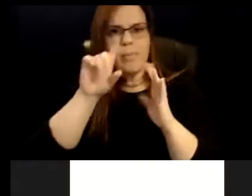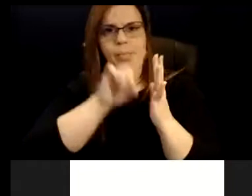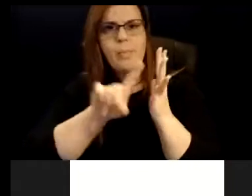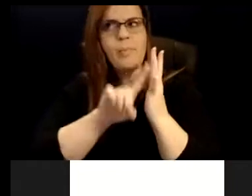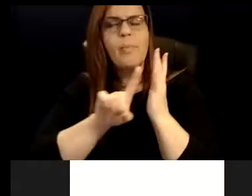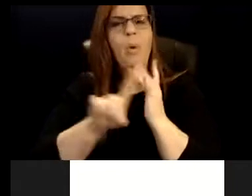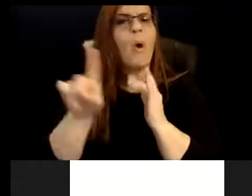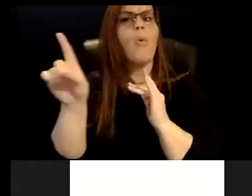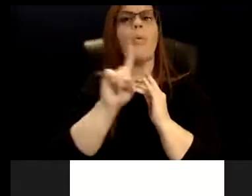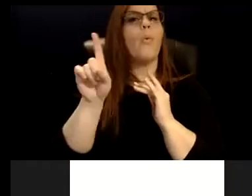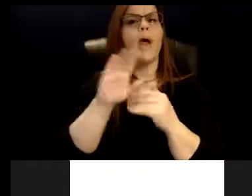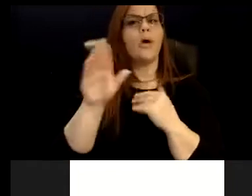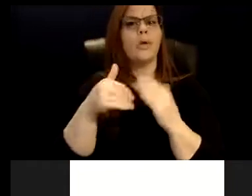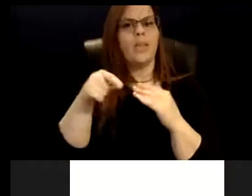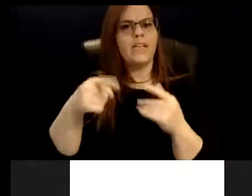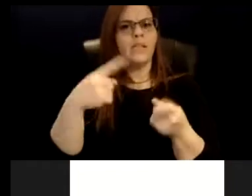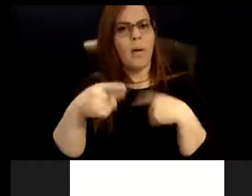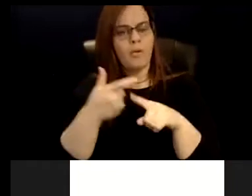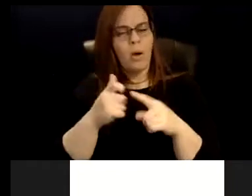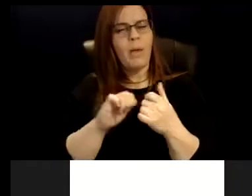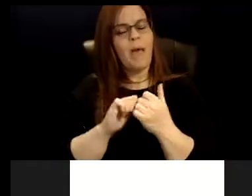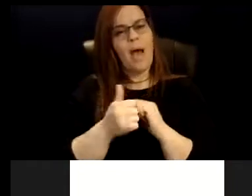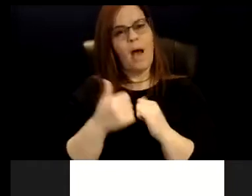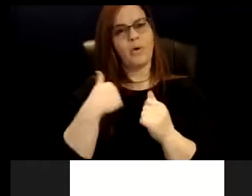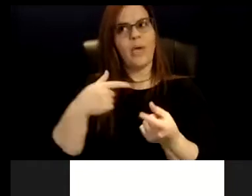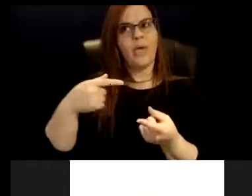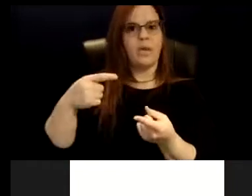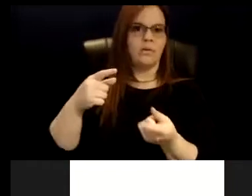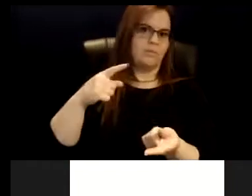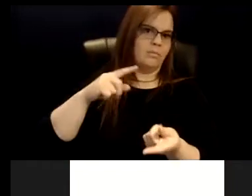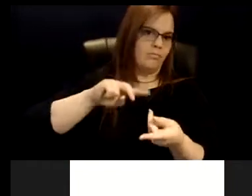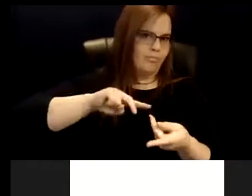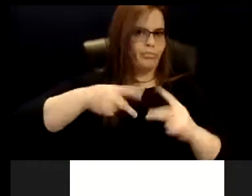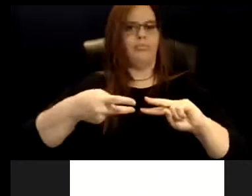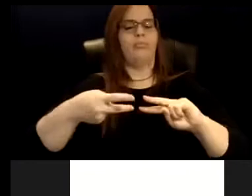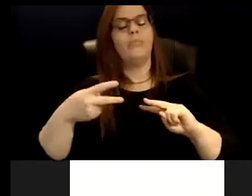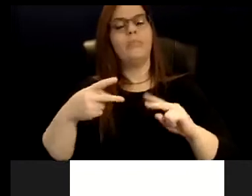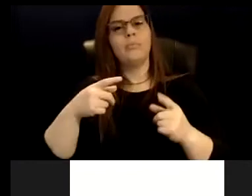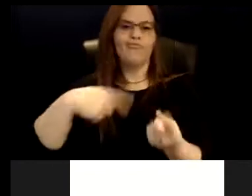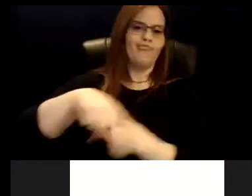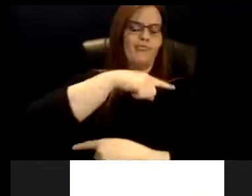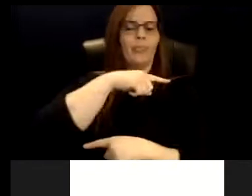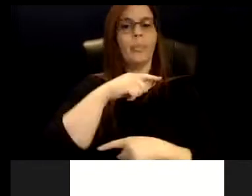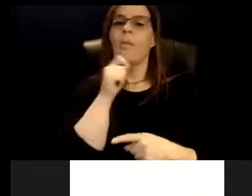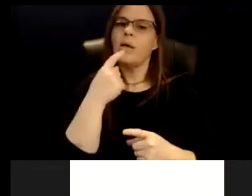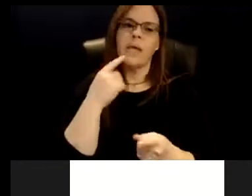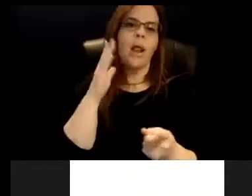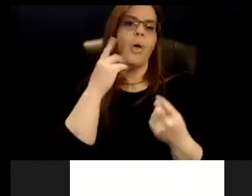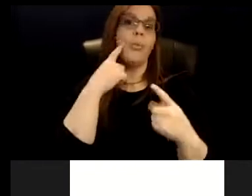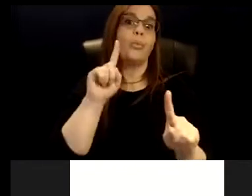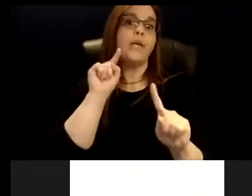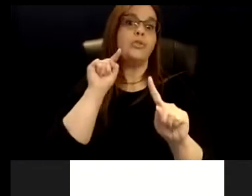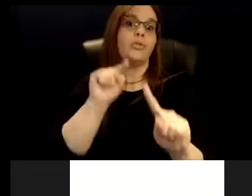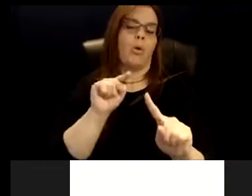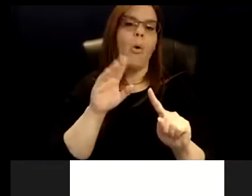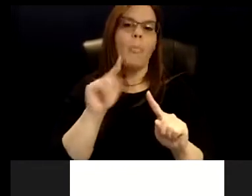we turn that around. I'm not saying that I will reach that goal. But that's why I say it's